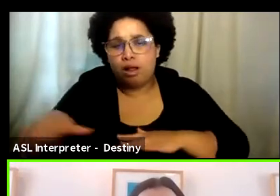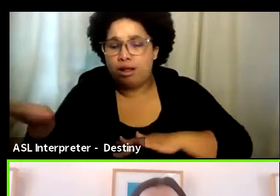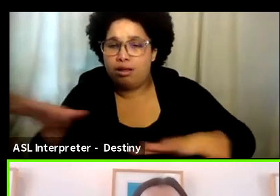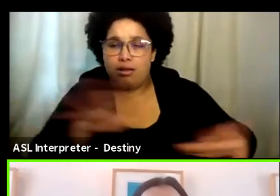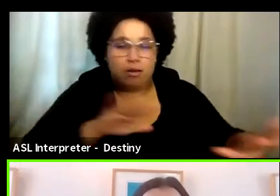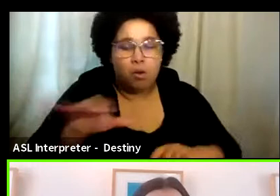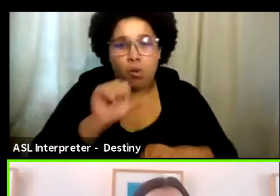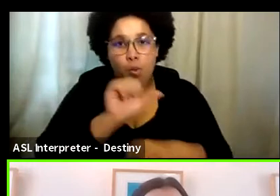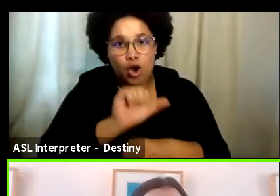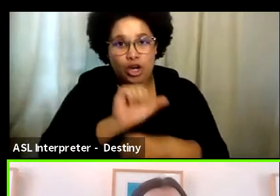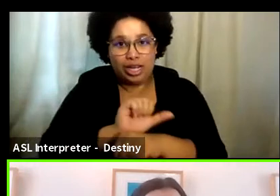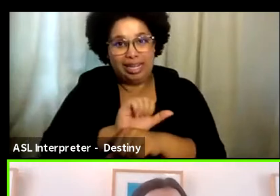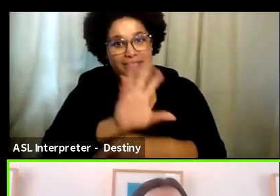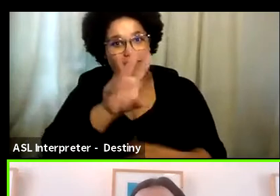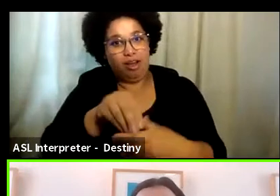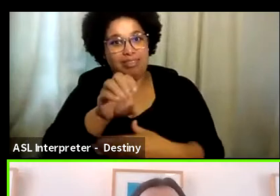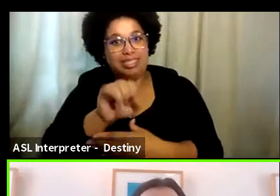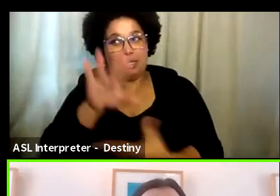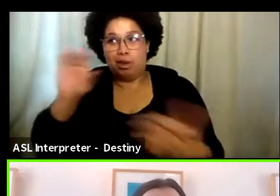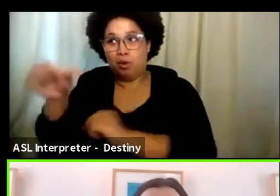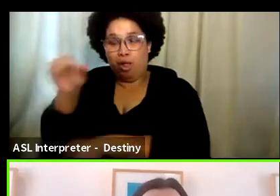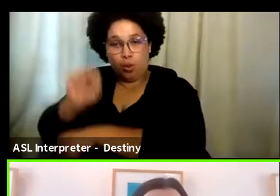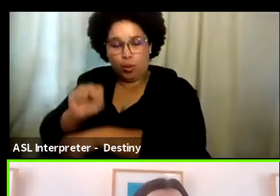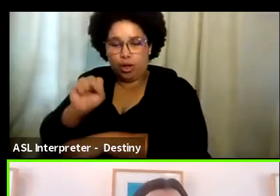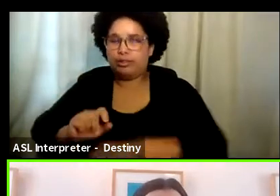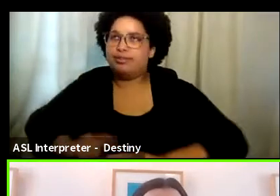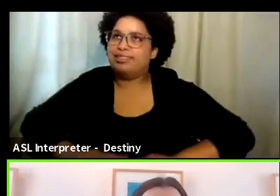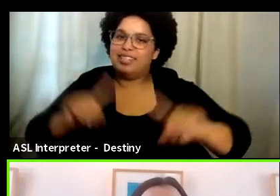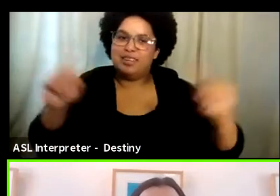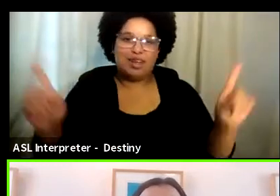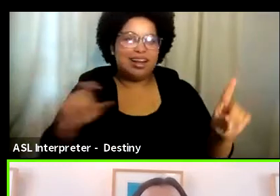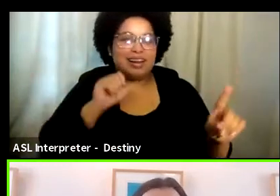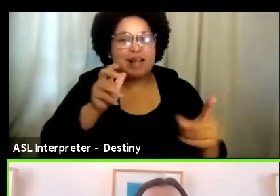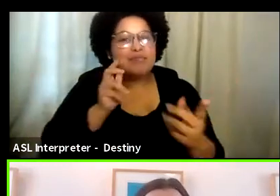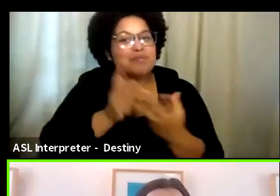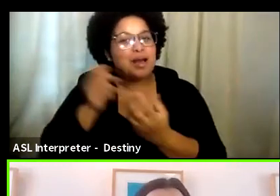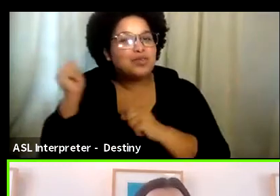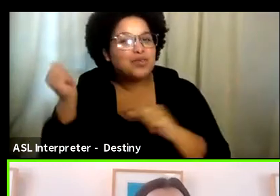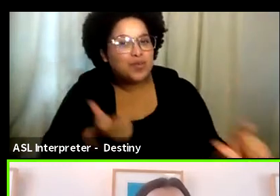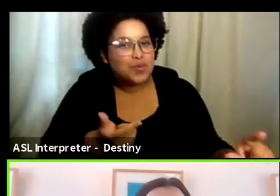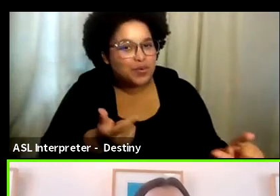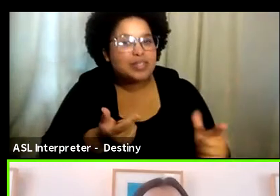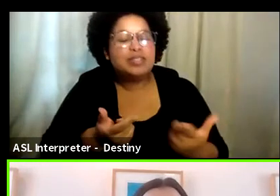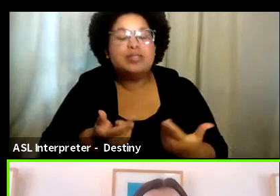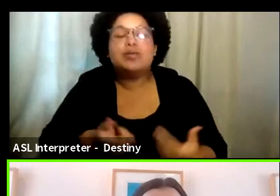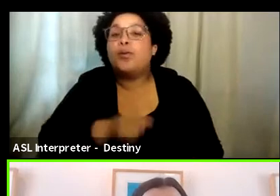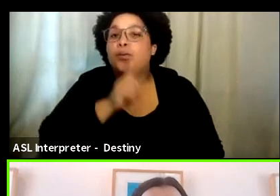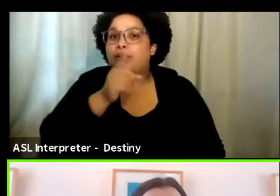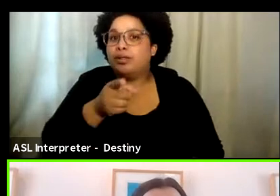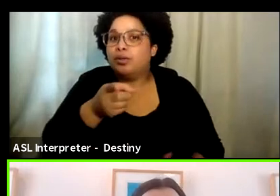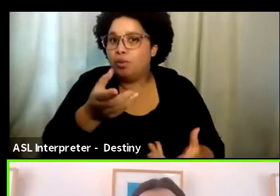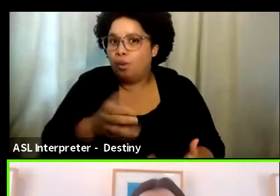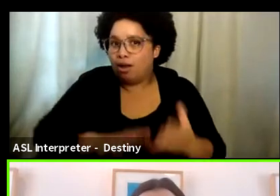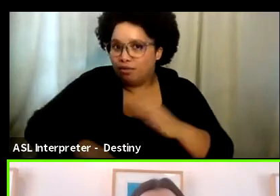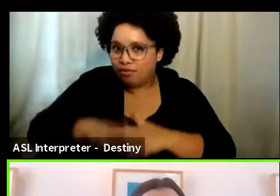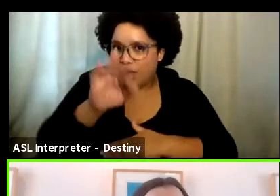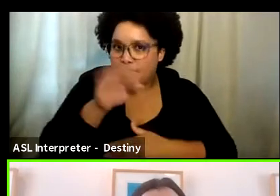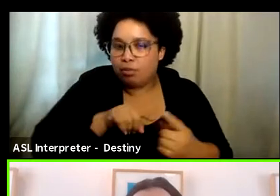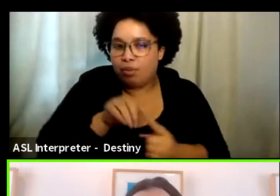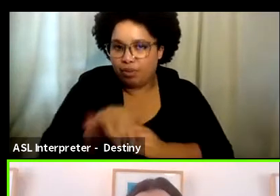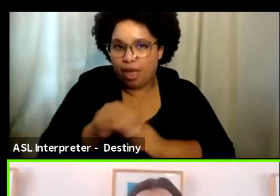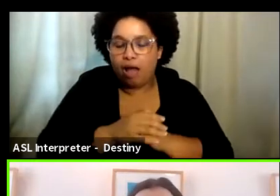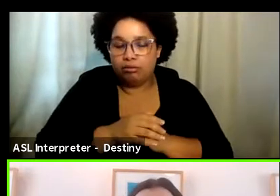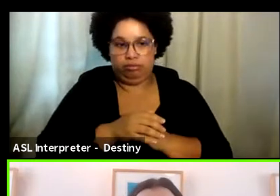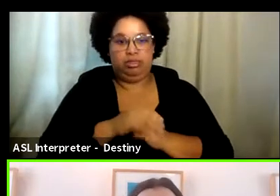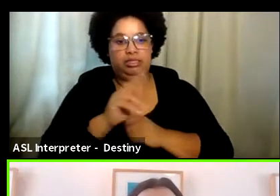is very different from most other jobs. And it's, it's not for everyone. So that's definitely something you want to find out if this is the